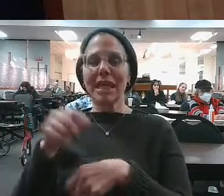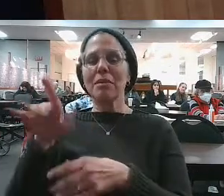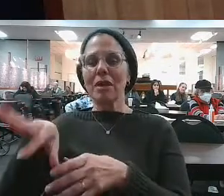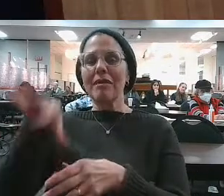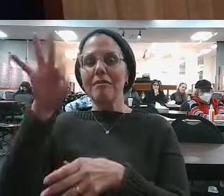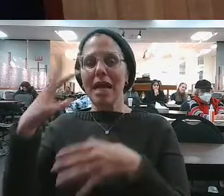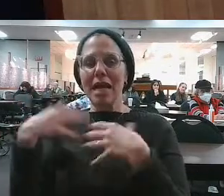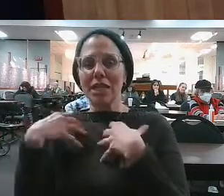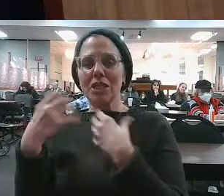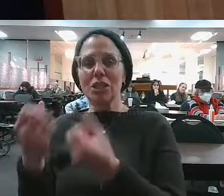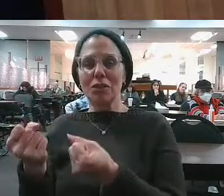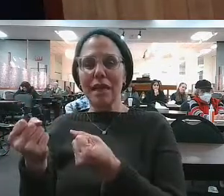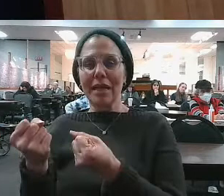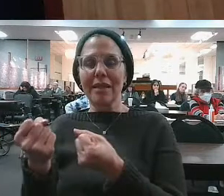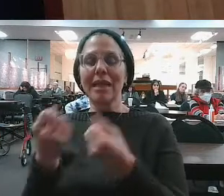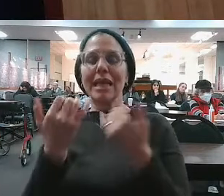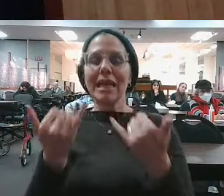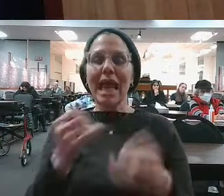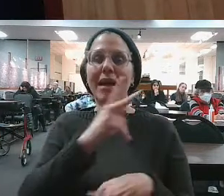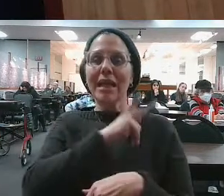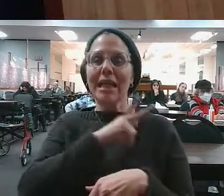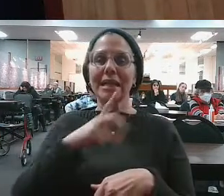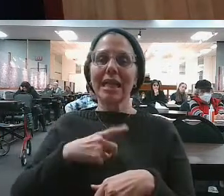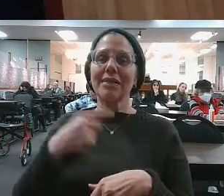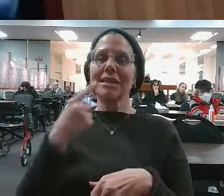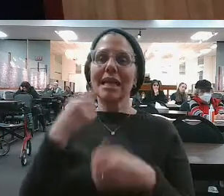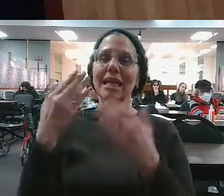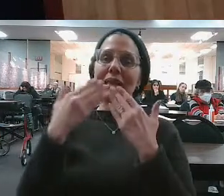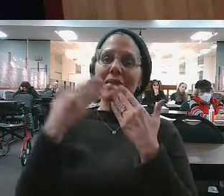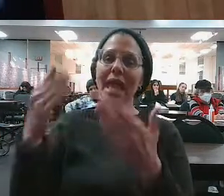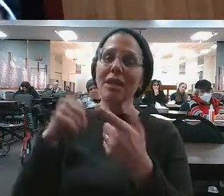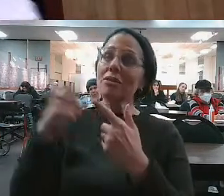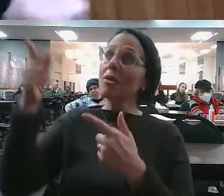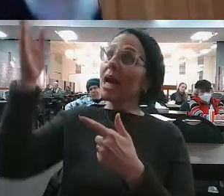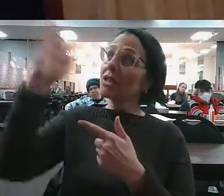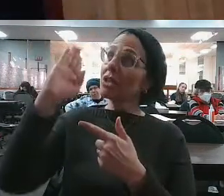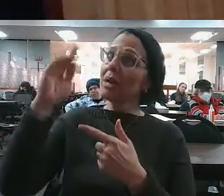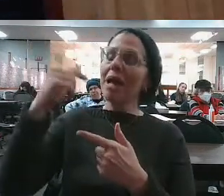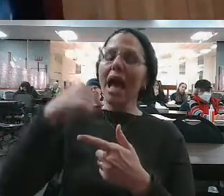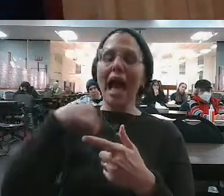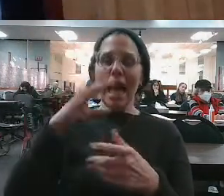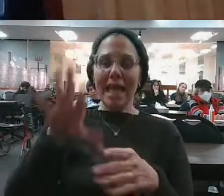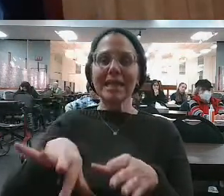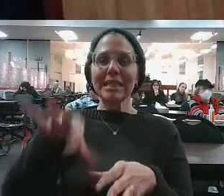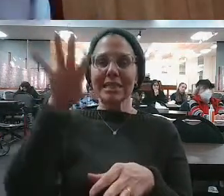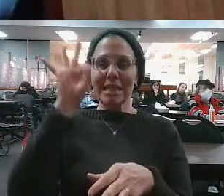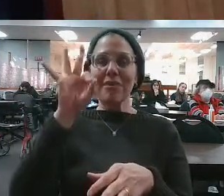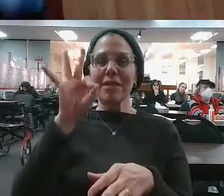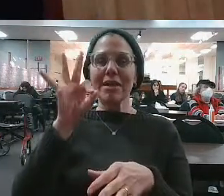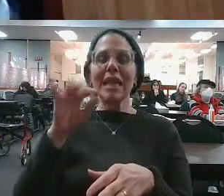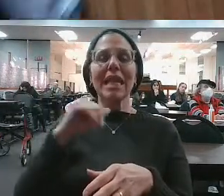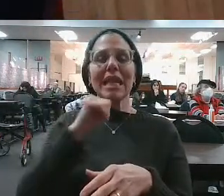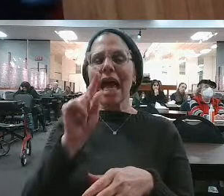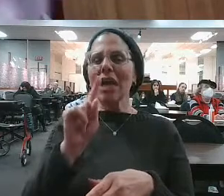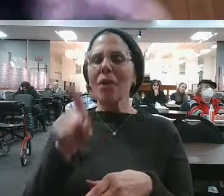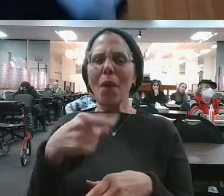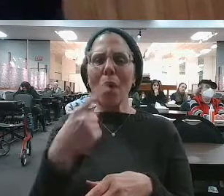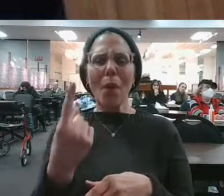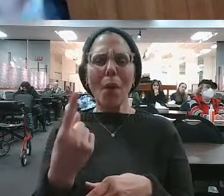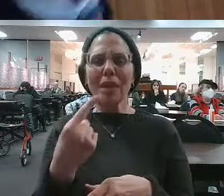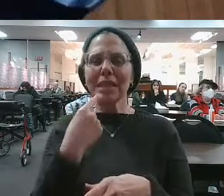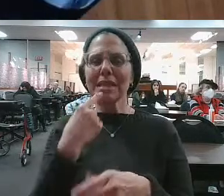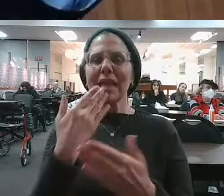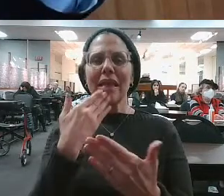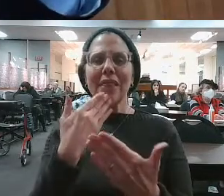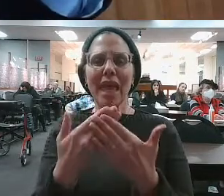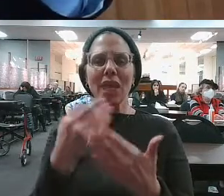And that's what David HaMelech was giving thanks to HaKadosh Baruch Hu. I discovered that not just you have to give thanks to Hashem